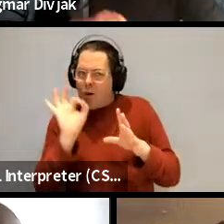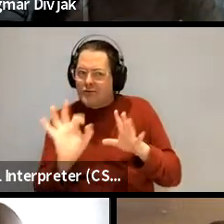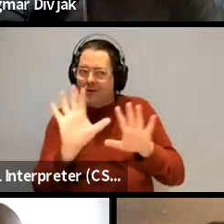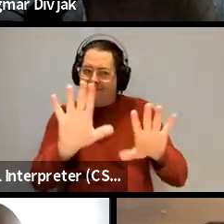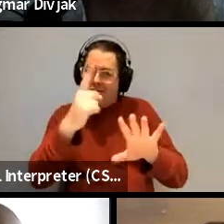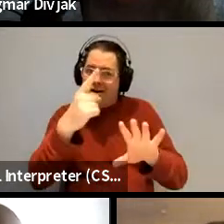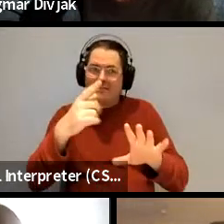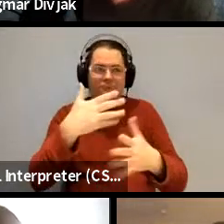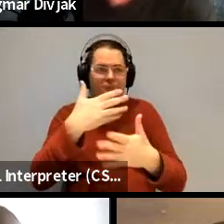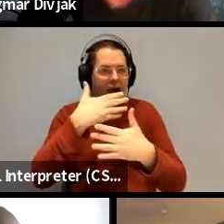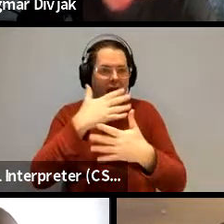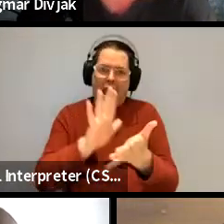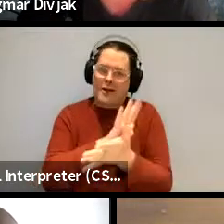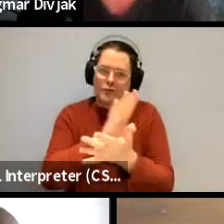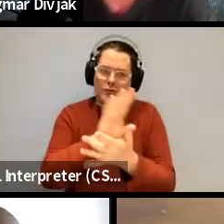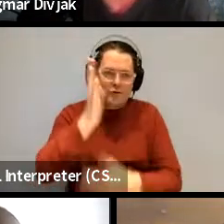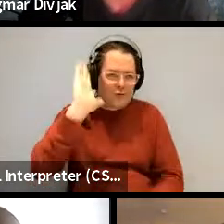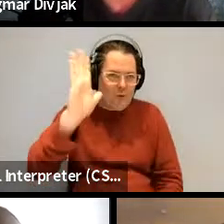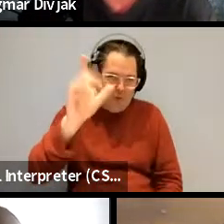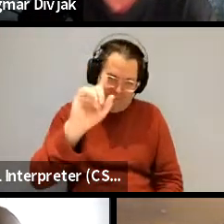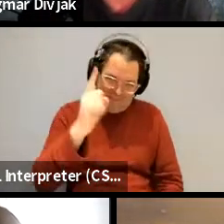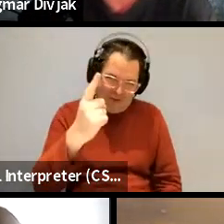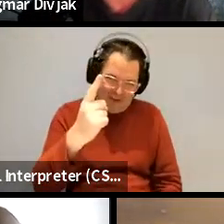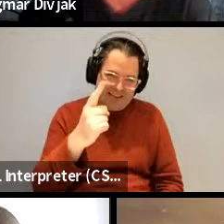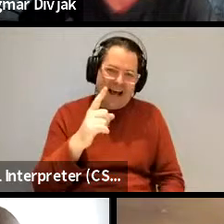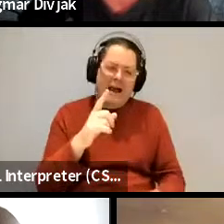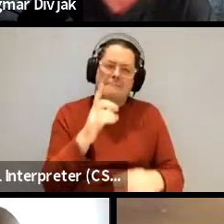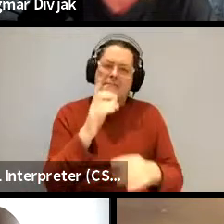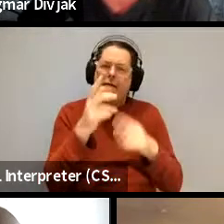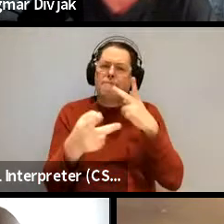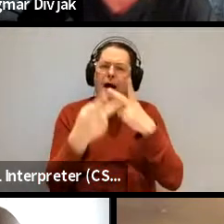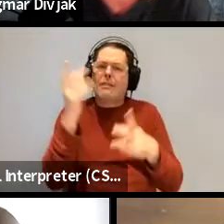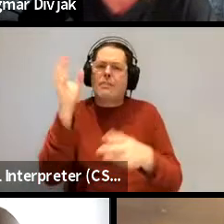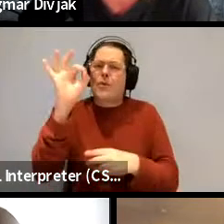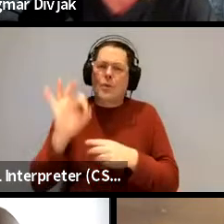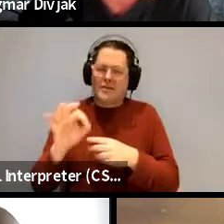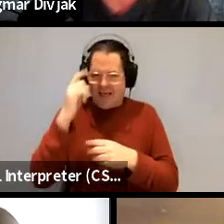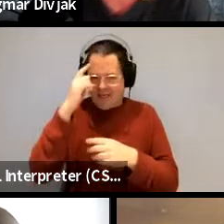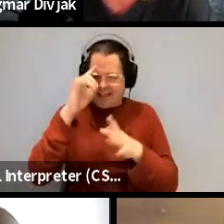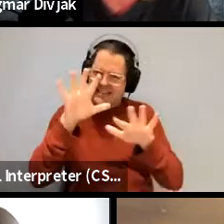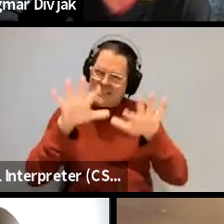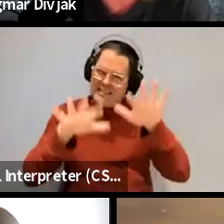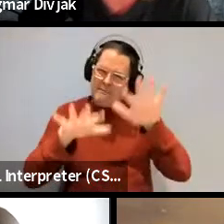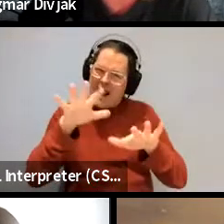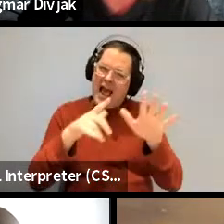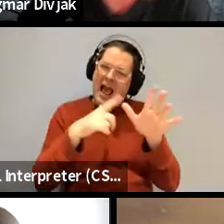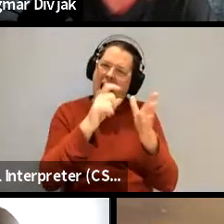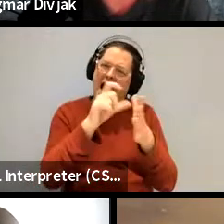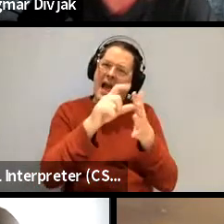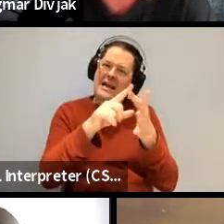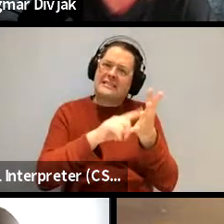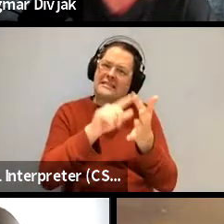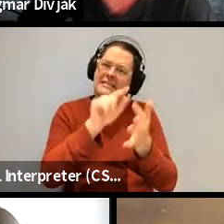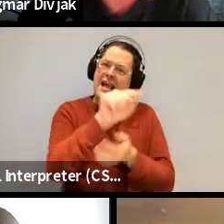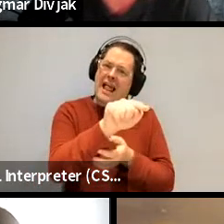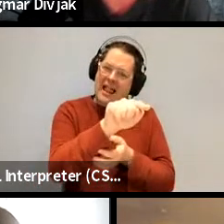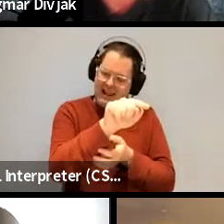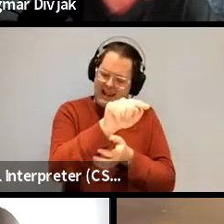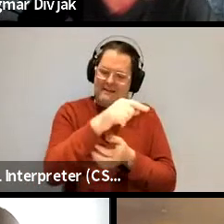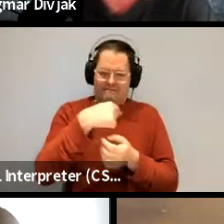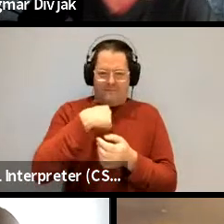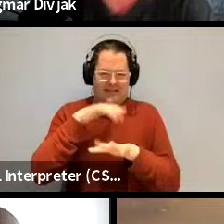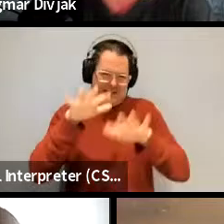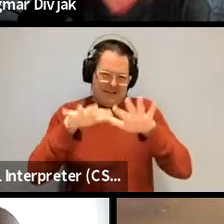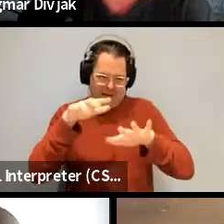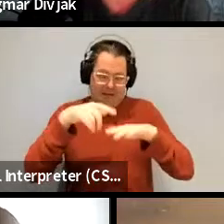um um yeah i actually had questions sort of similar to um adele's in a way and and i you know